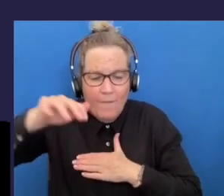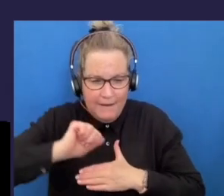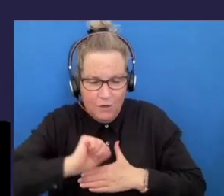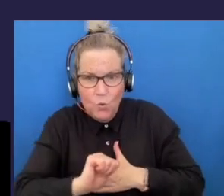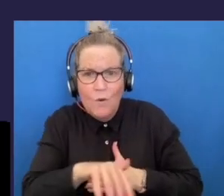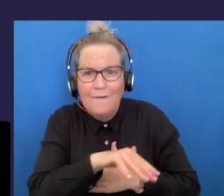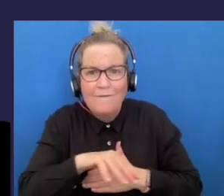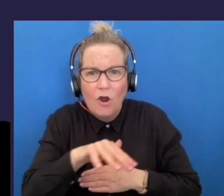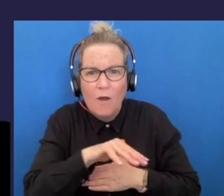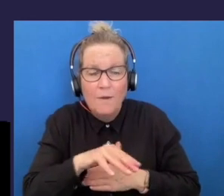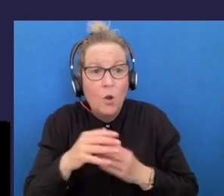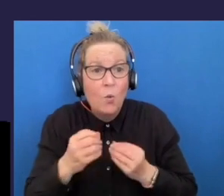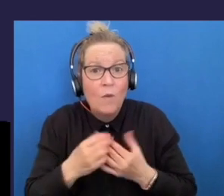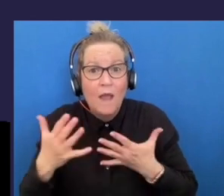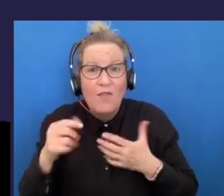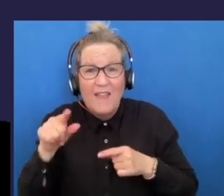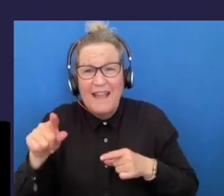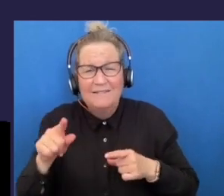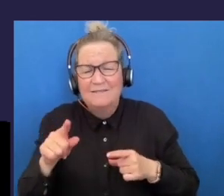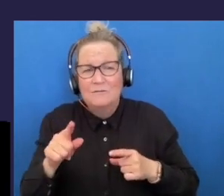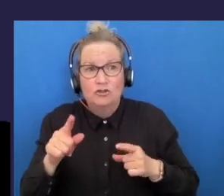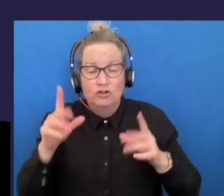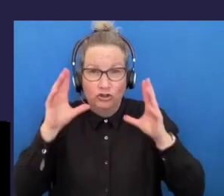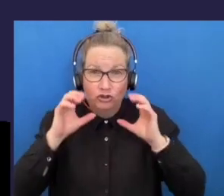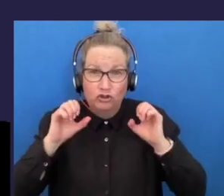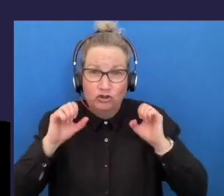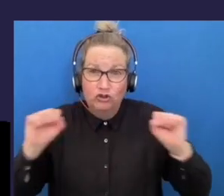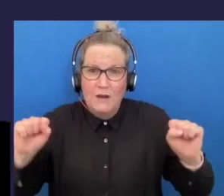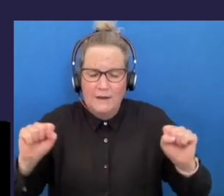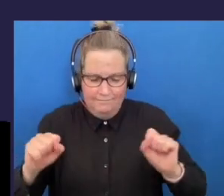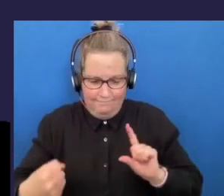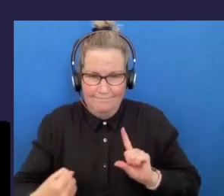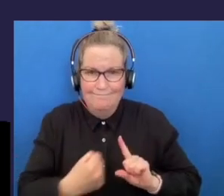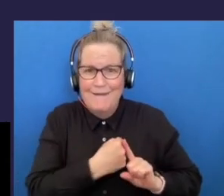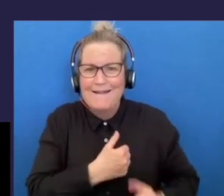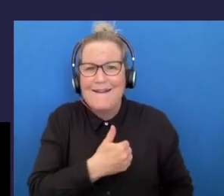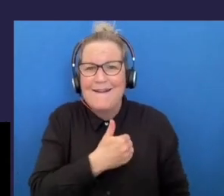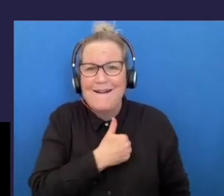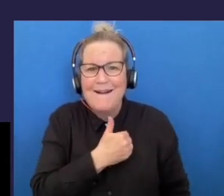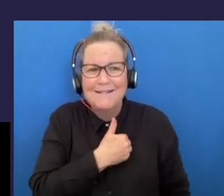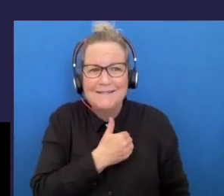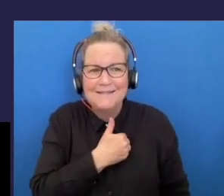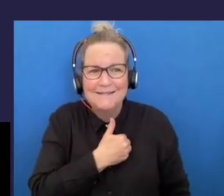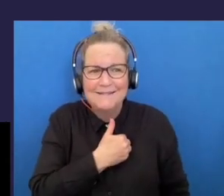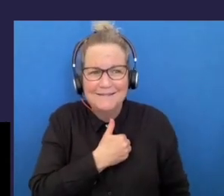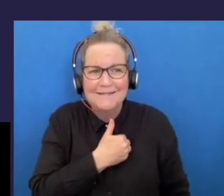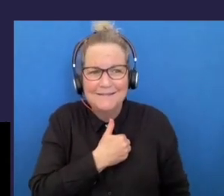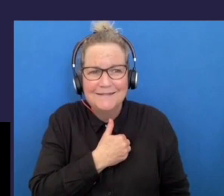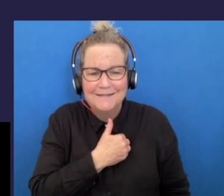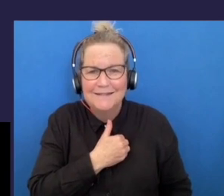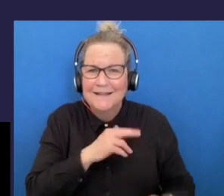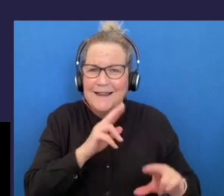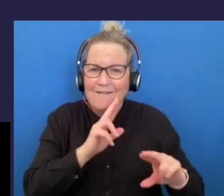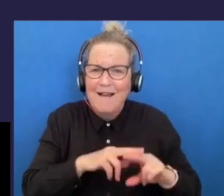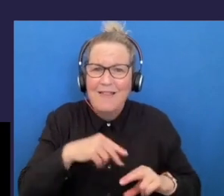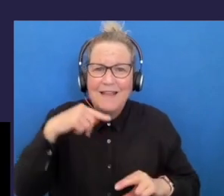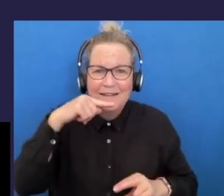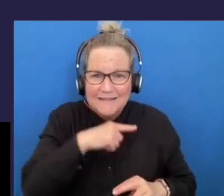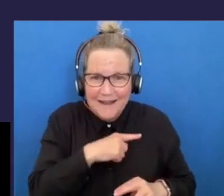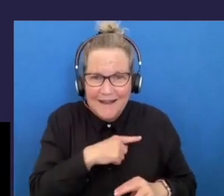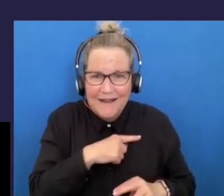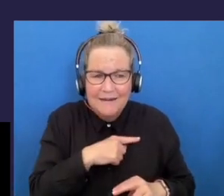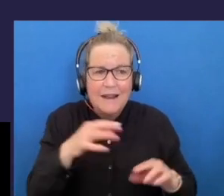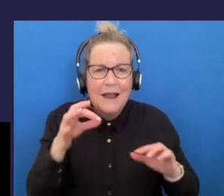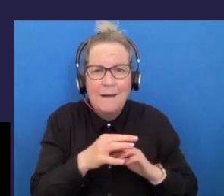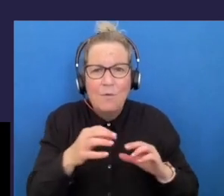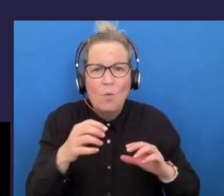on our heart so that the bird and fish can be husband wife father son as i said mother